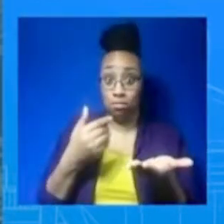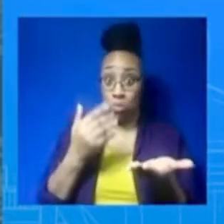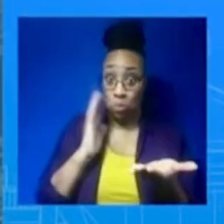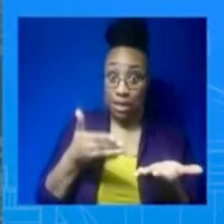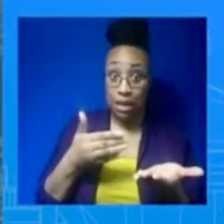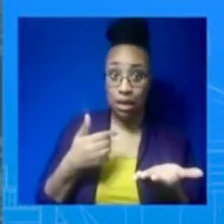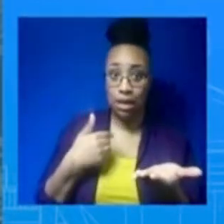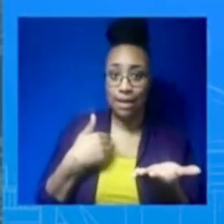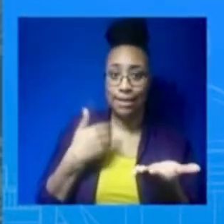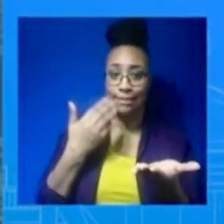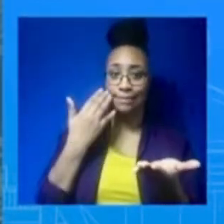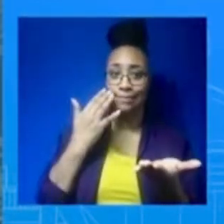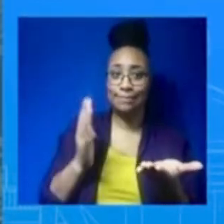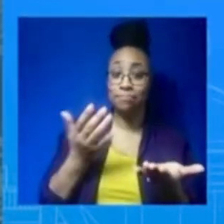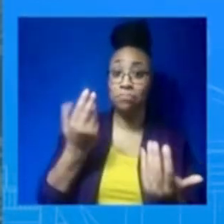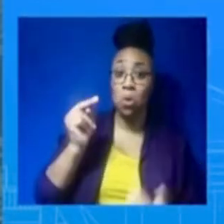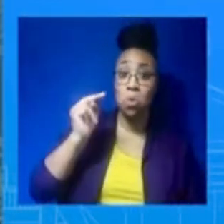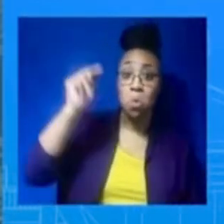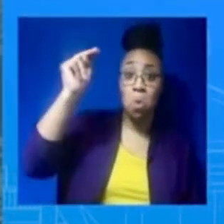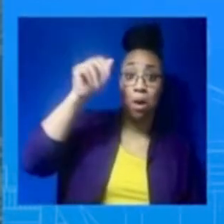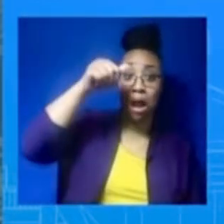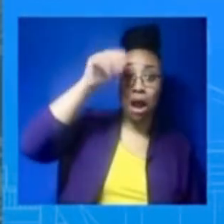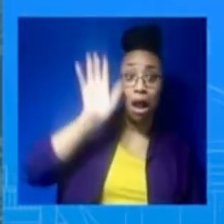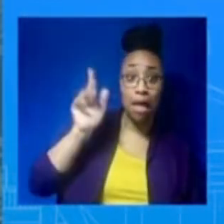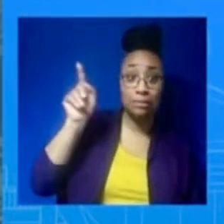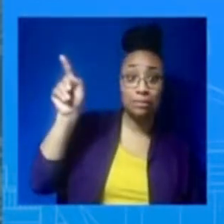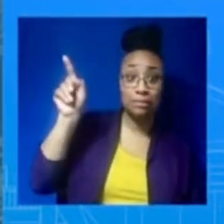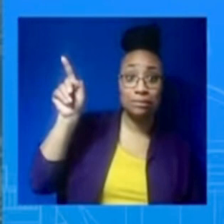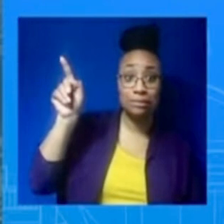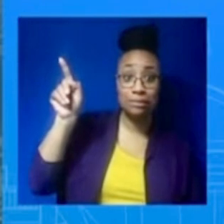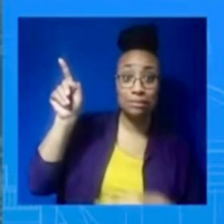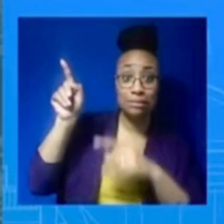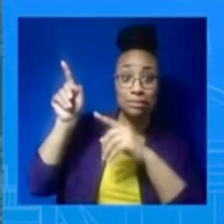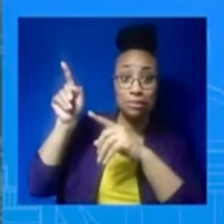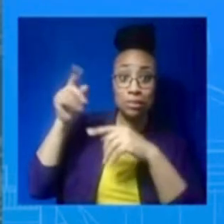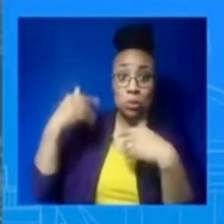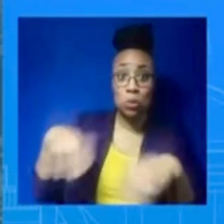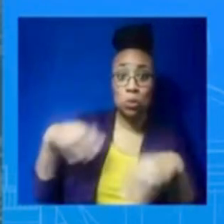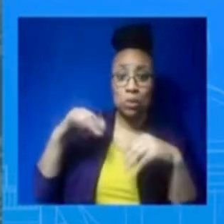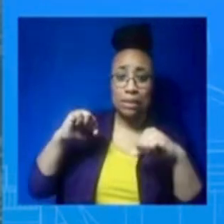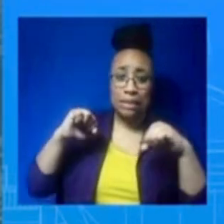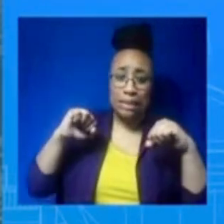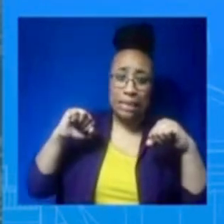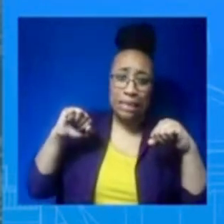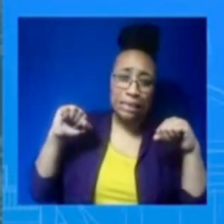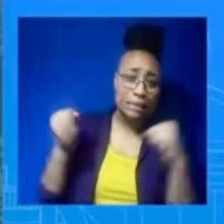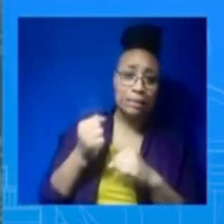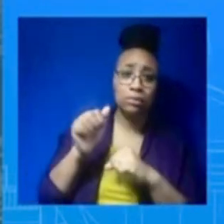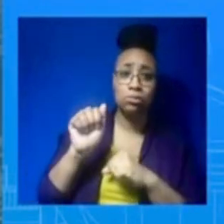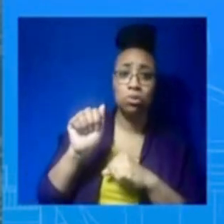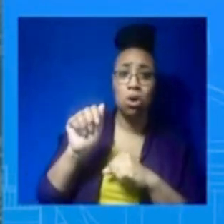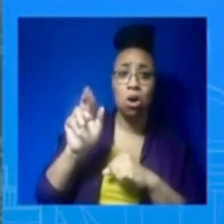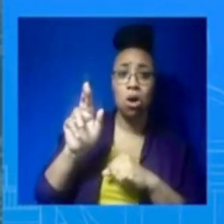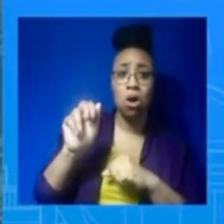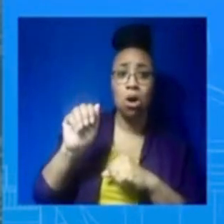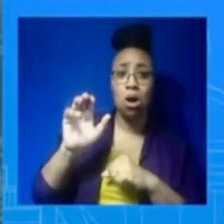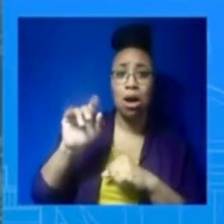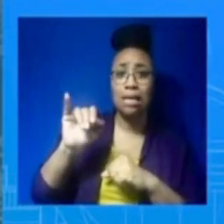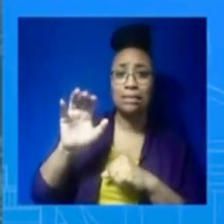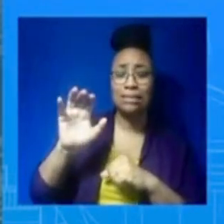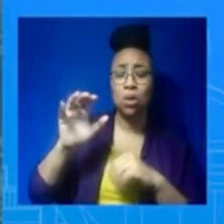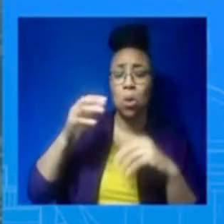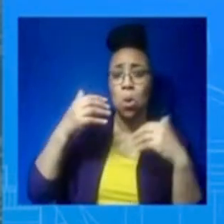Extreme, extremely bad winter weather up there. They have not been able to really mount anything on the ice to find them now. The other's in the Yukon territory,